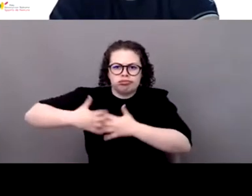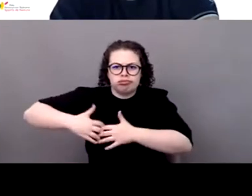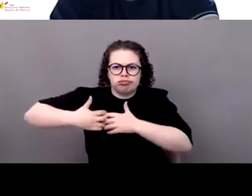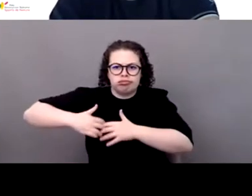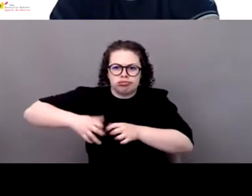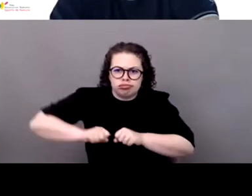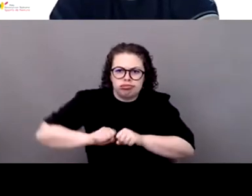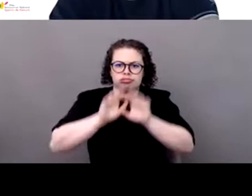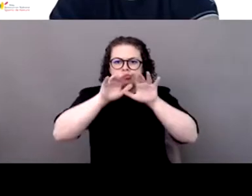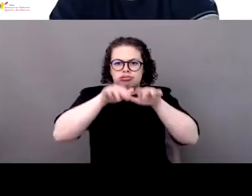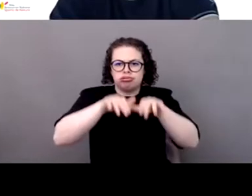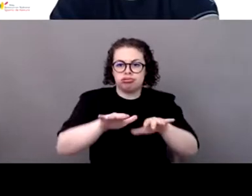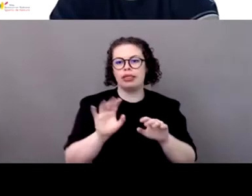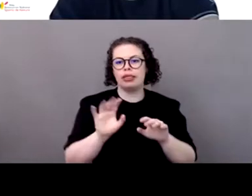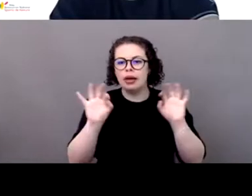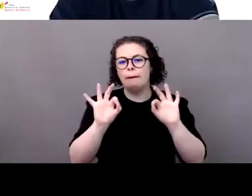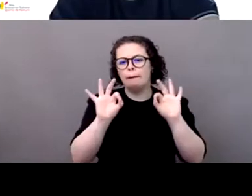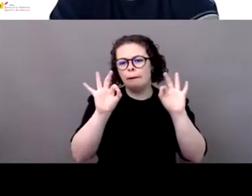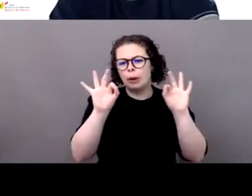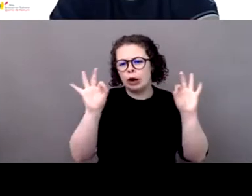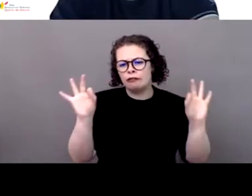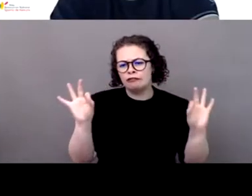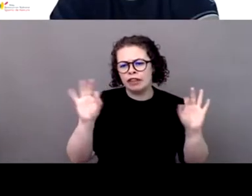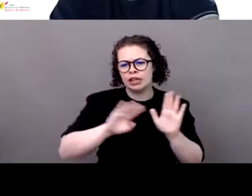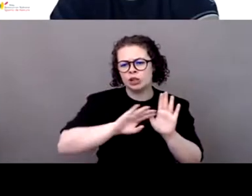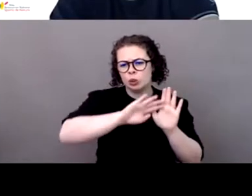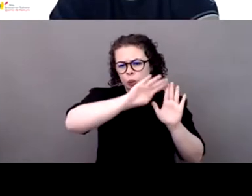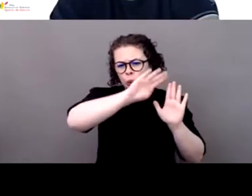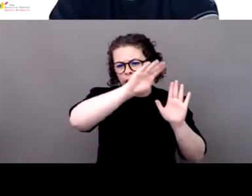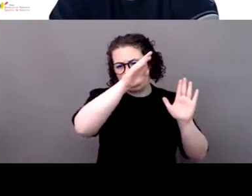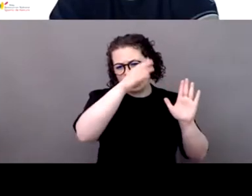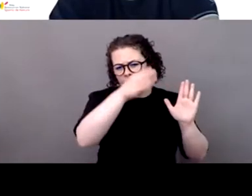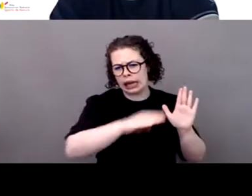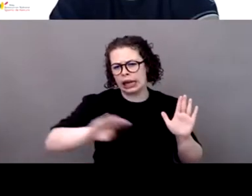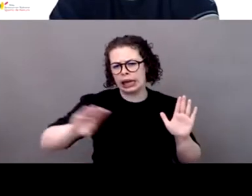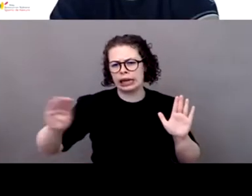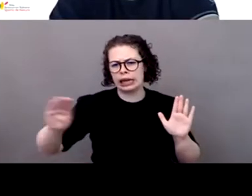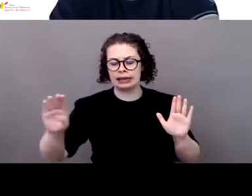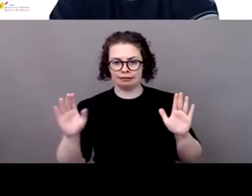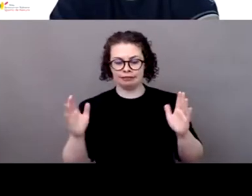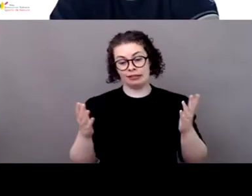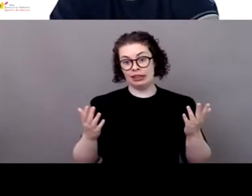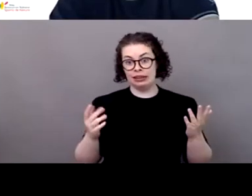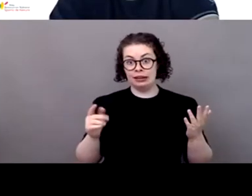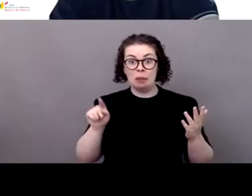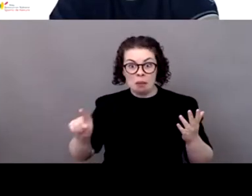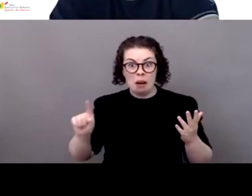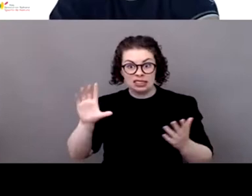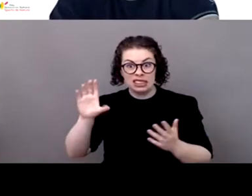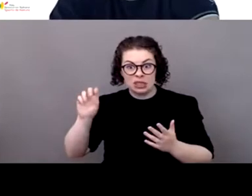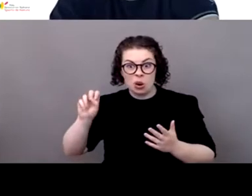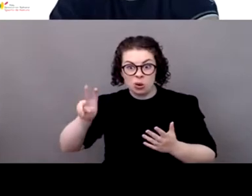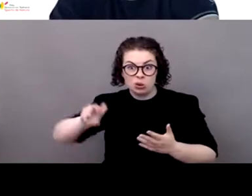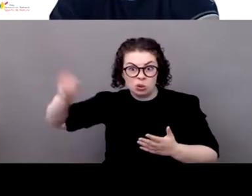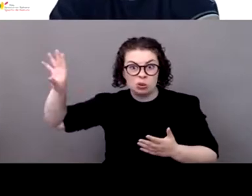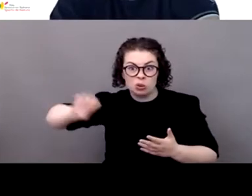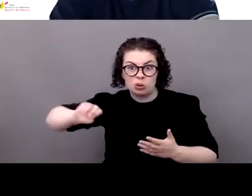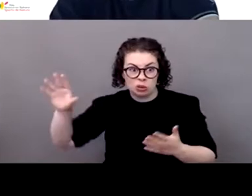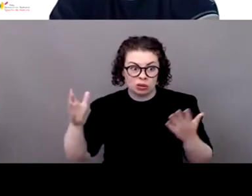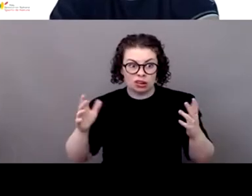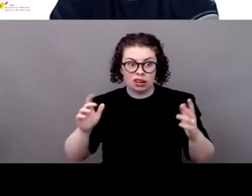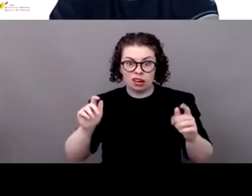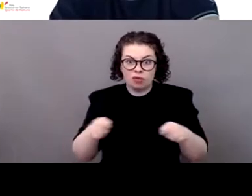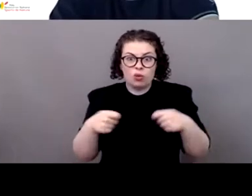Or for thinking, Soren talked about compensation. There are perhaps also ways in the competition, in the way to